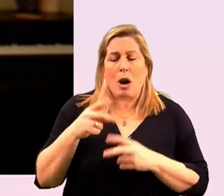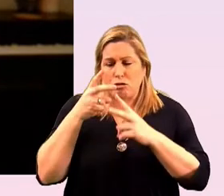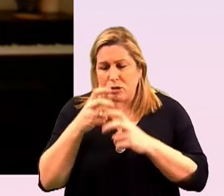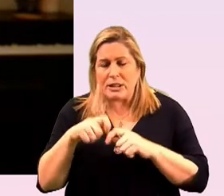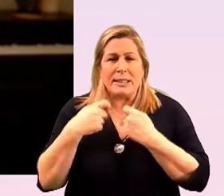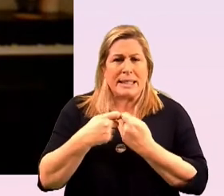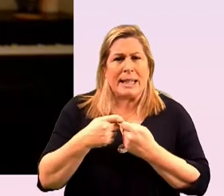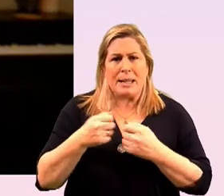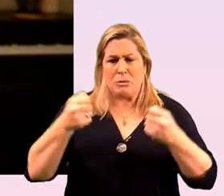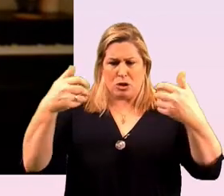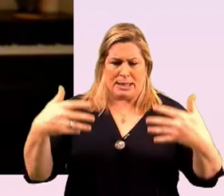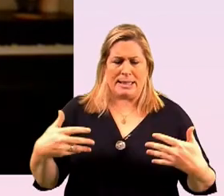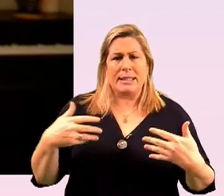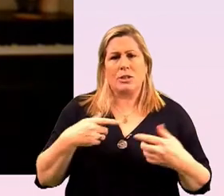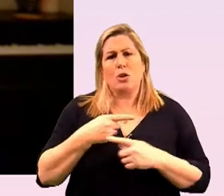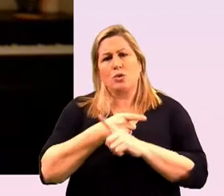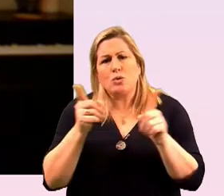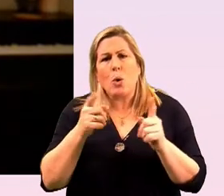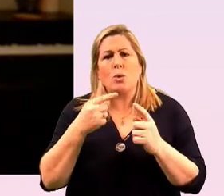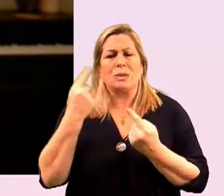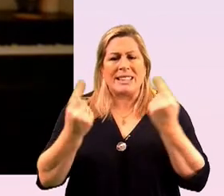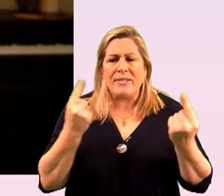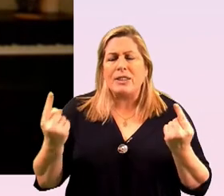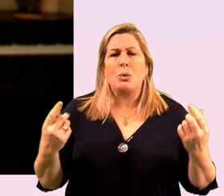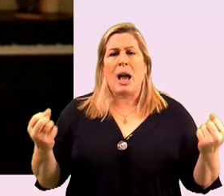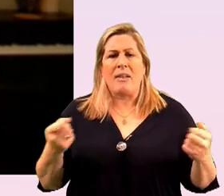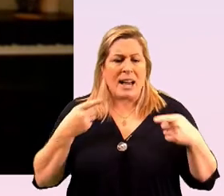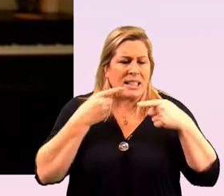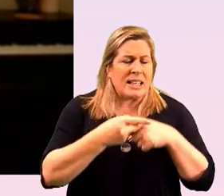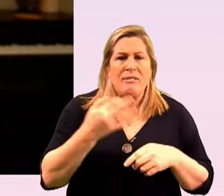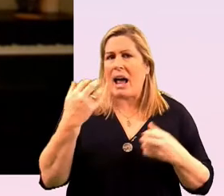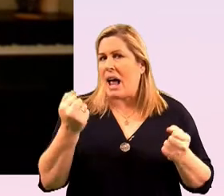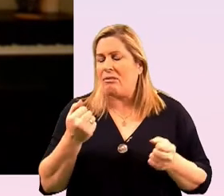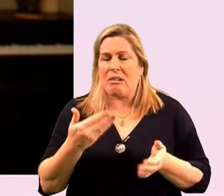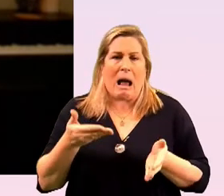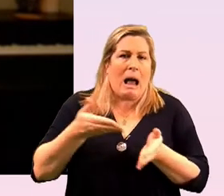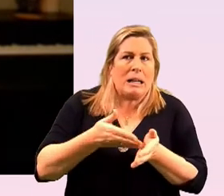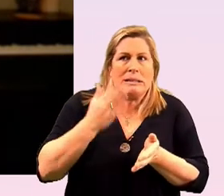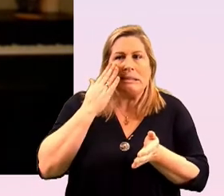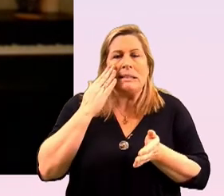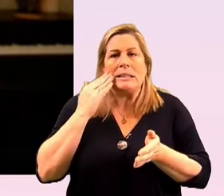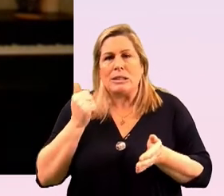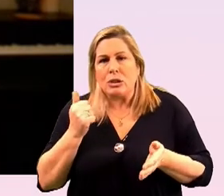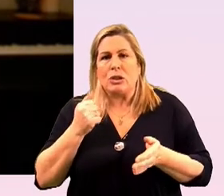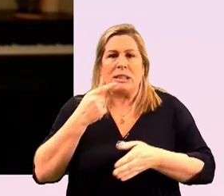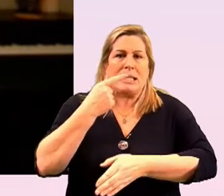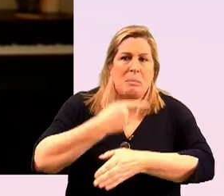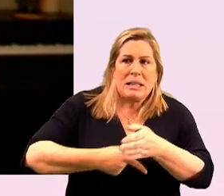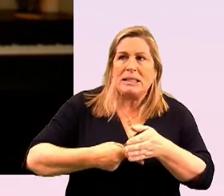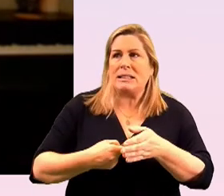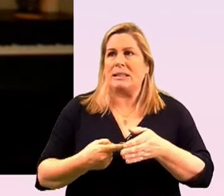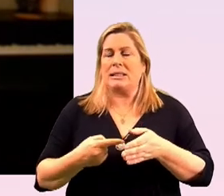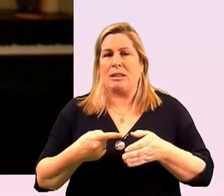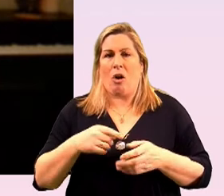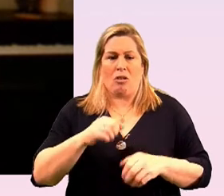looks like those individuals who experience an intersection whether it be racism or neurodiversity or a disability or being stuck in the direct